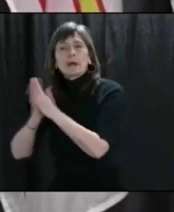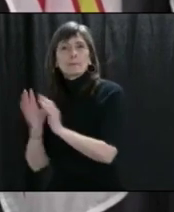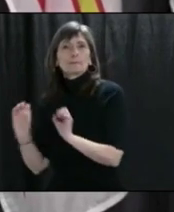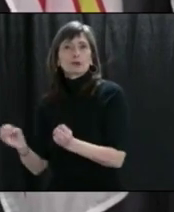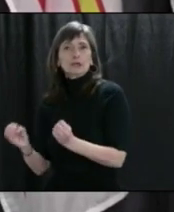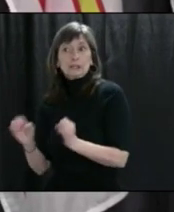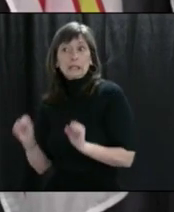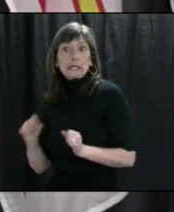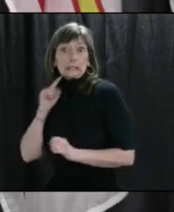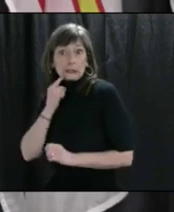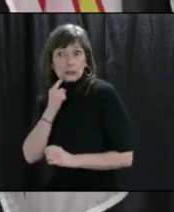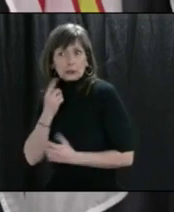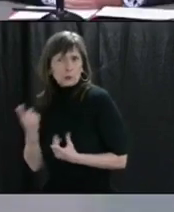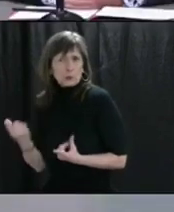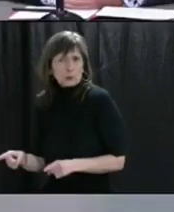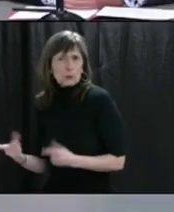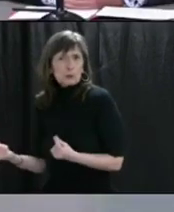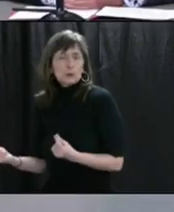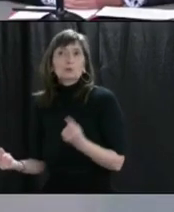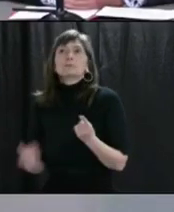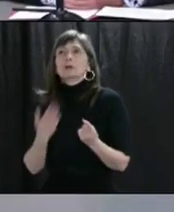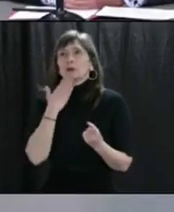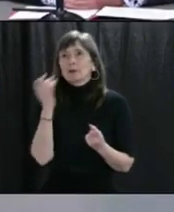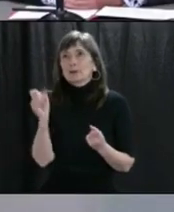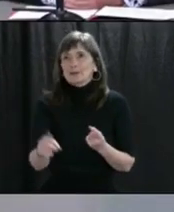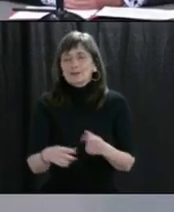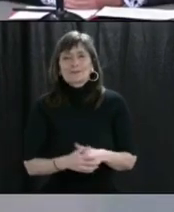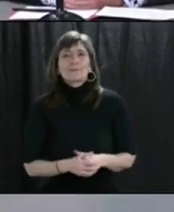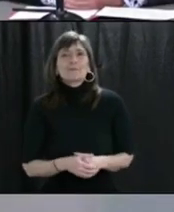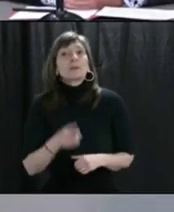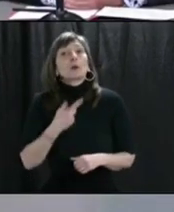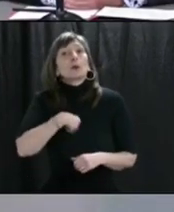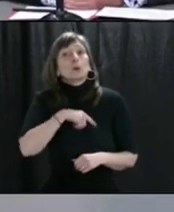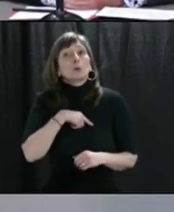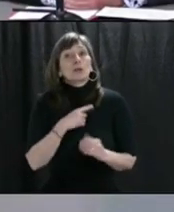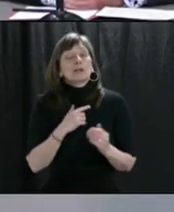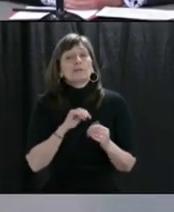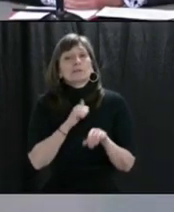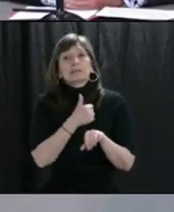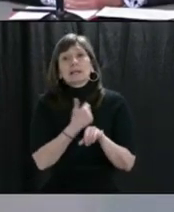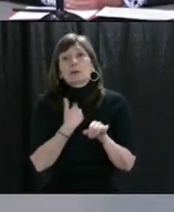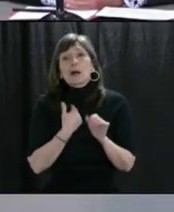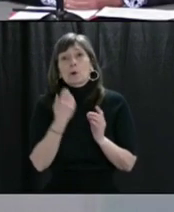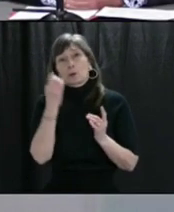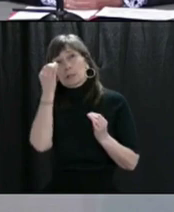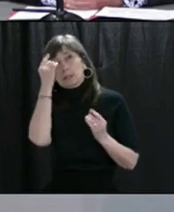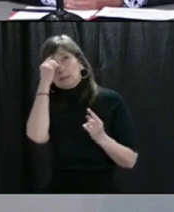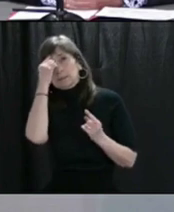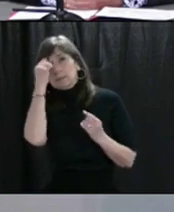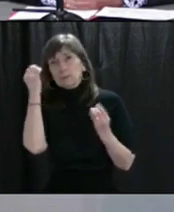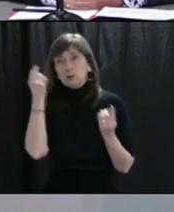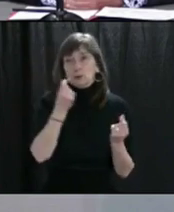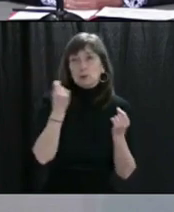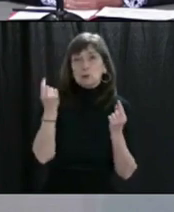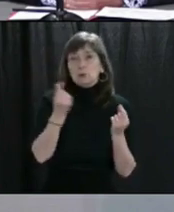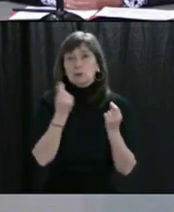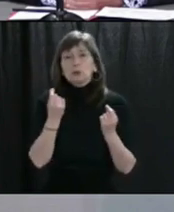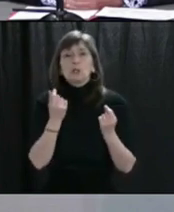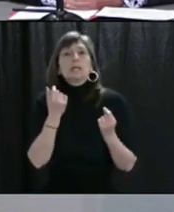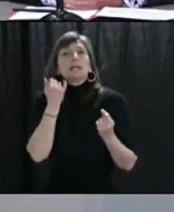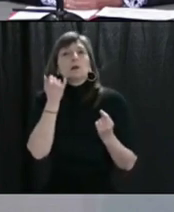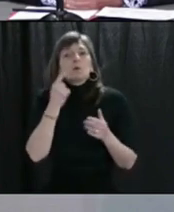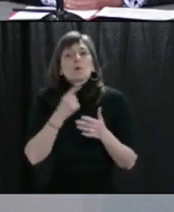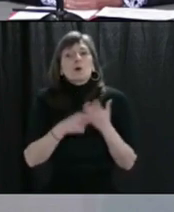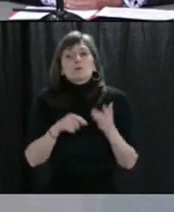health. That's a very good question, Peter. We've actually framed a lot of our thinking around what is it we